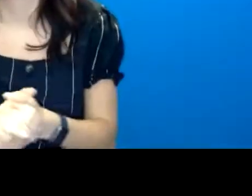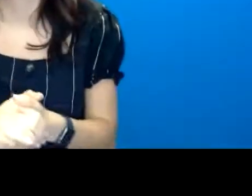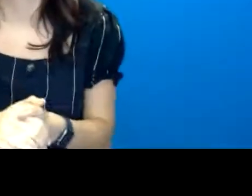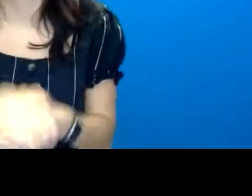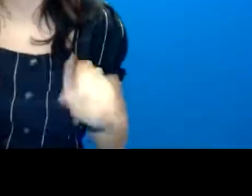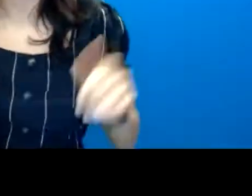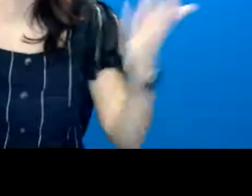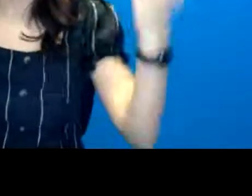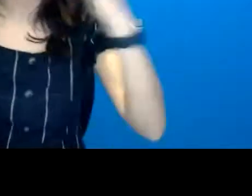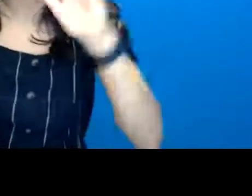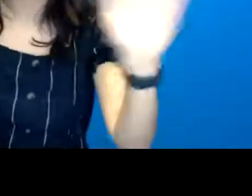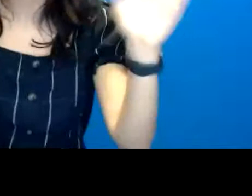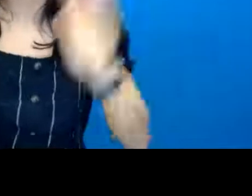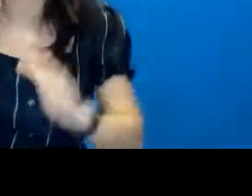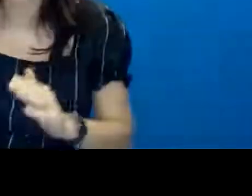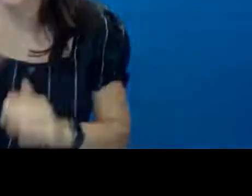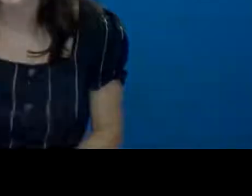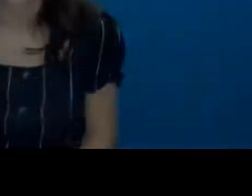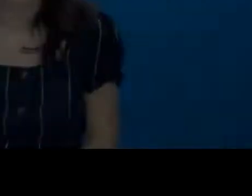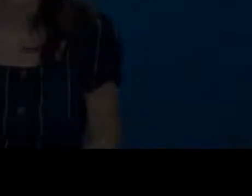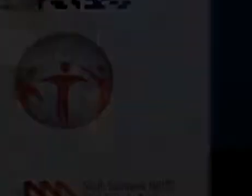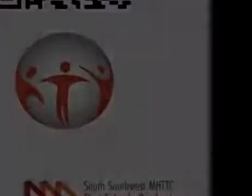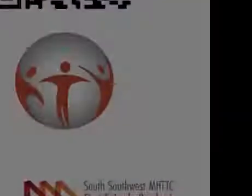Needham, can we have a big. Thank you.